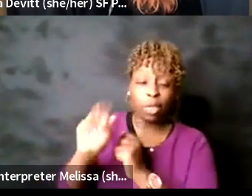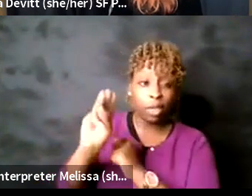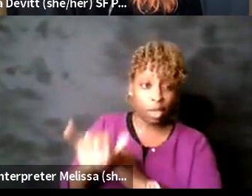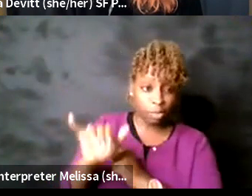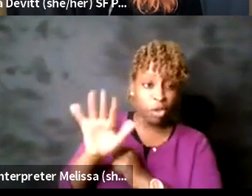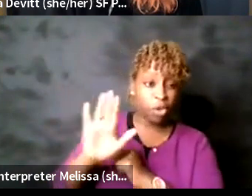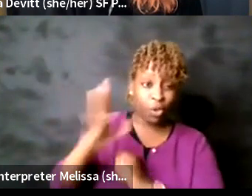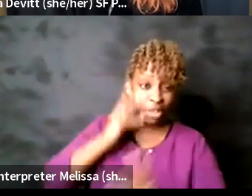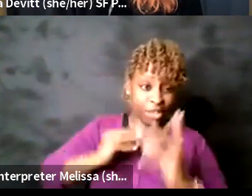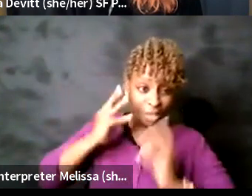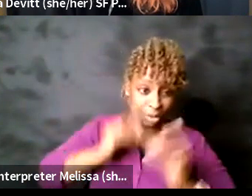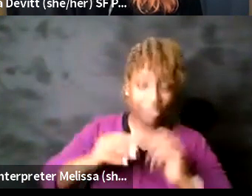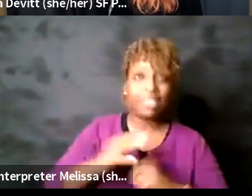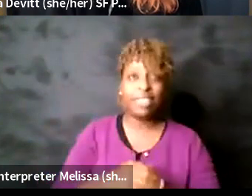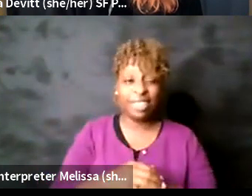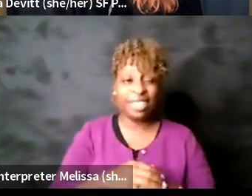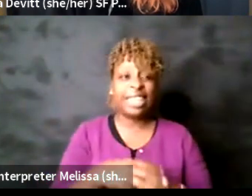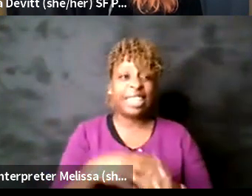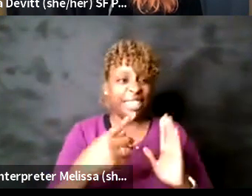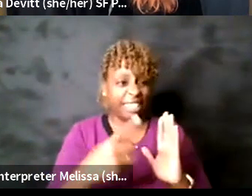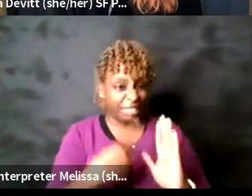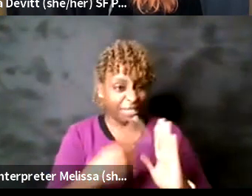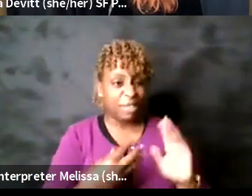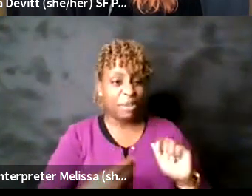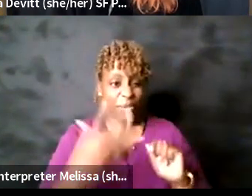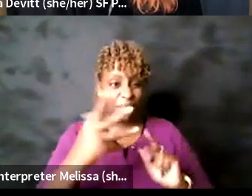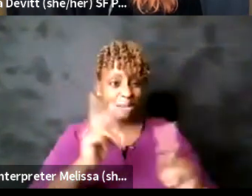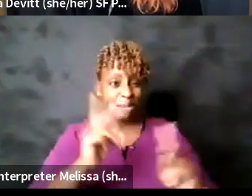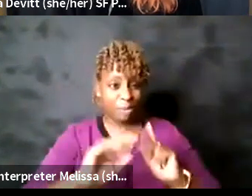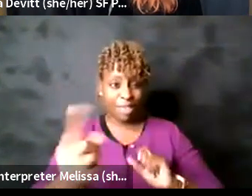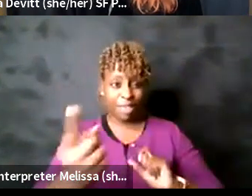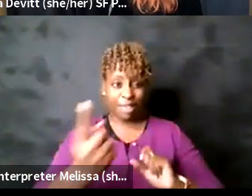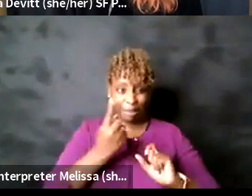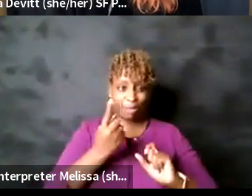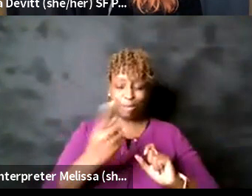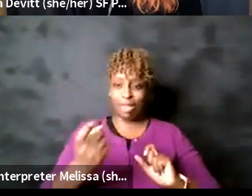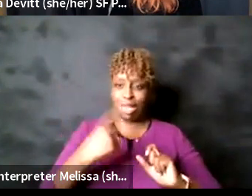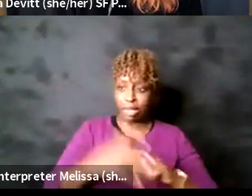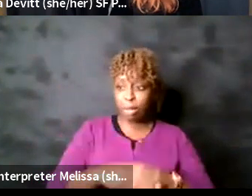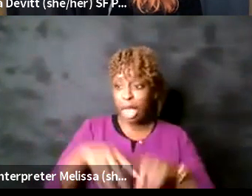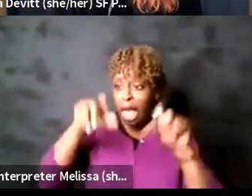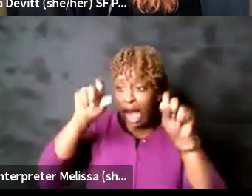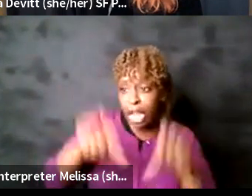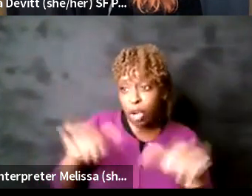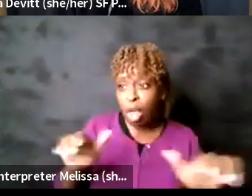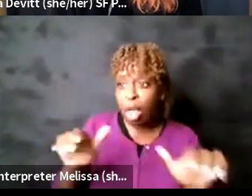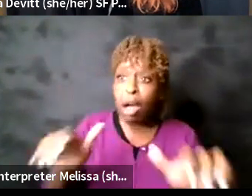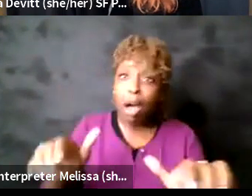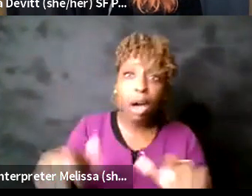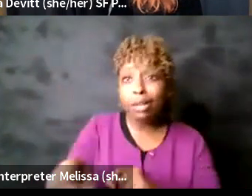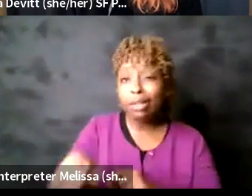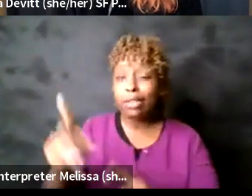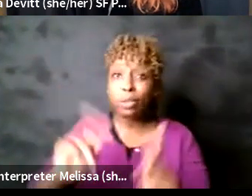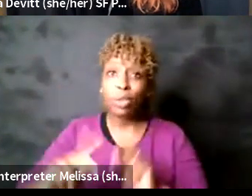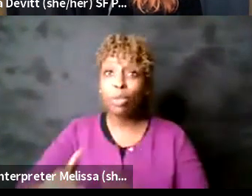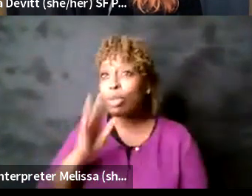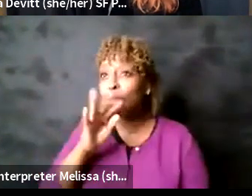white patron coming to me and asking me to do something about a couple of people talking maybe during a show maybe passing some food around